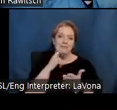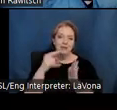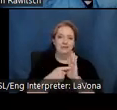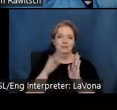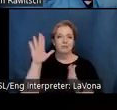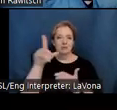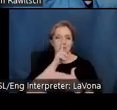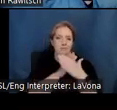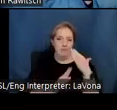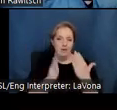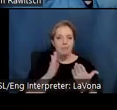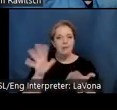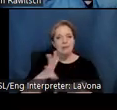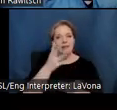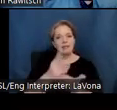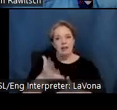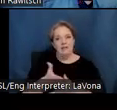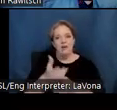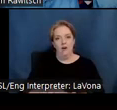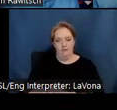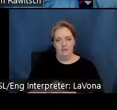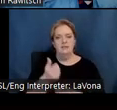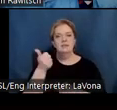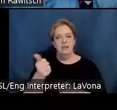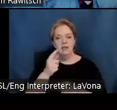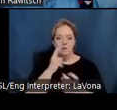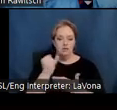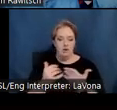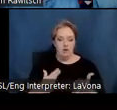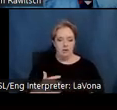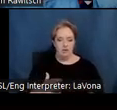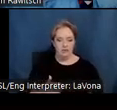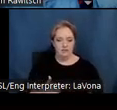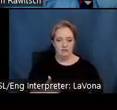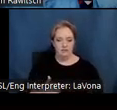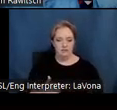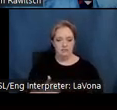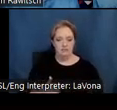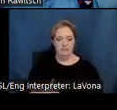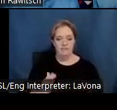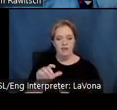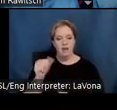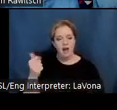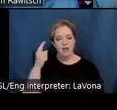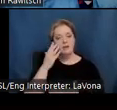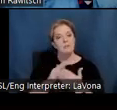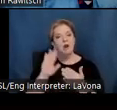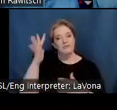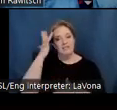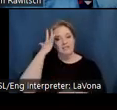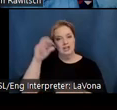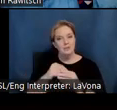or maybe his lack of confidence in declaring himself to be an artist. Others view it as part of his genius in marketing.